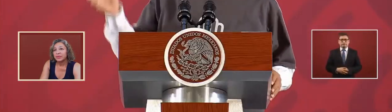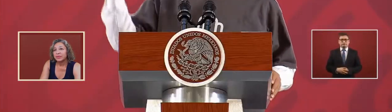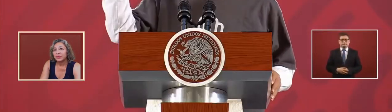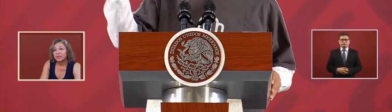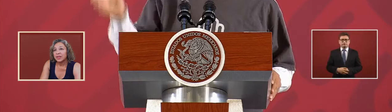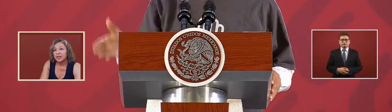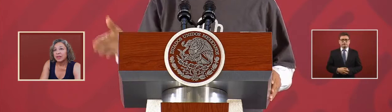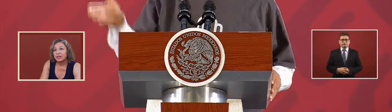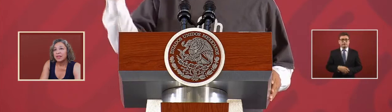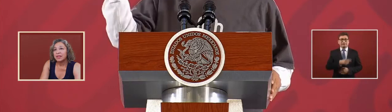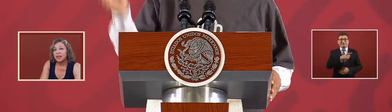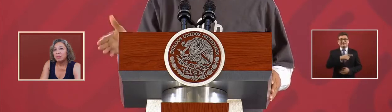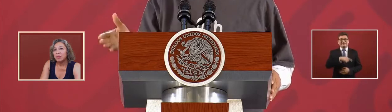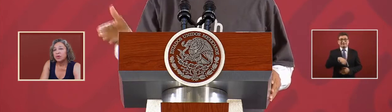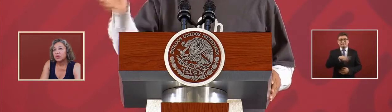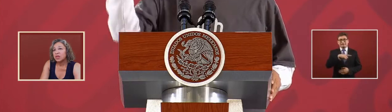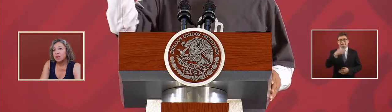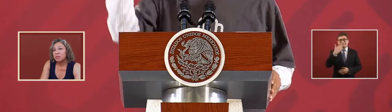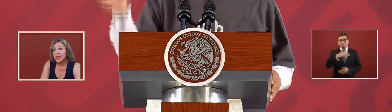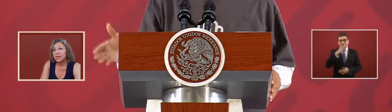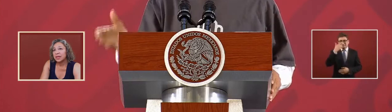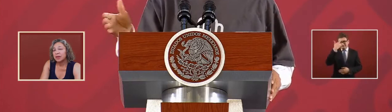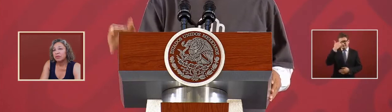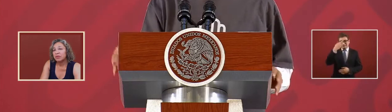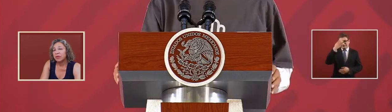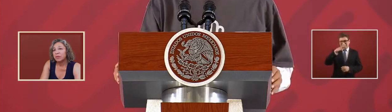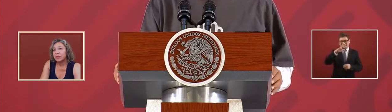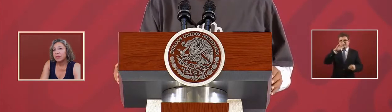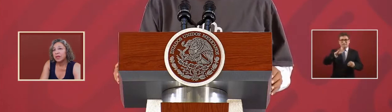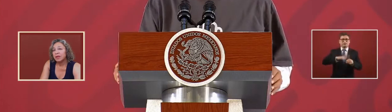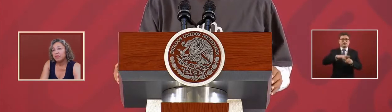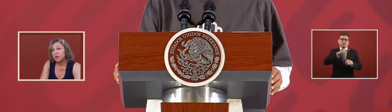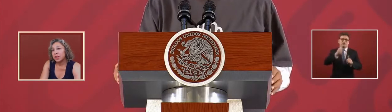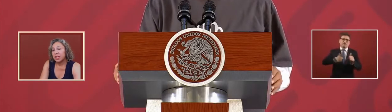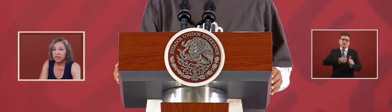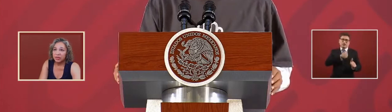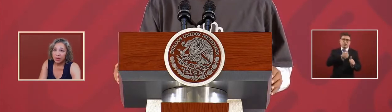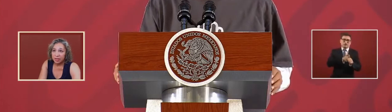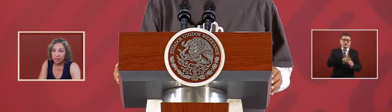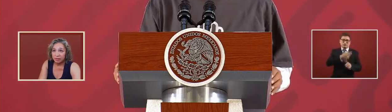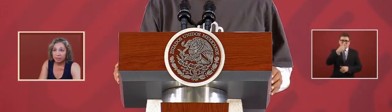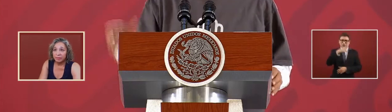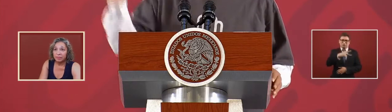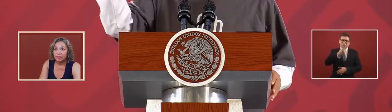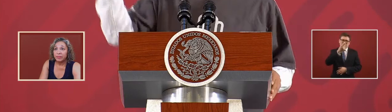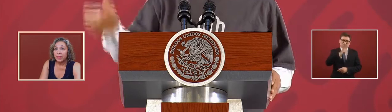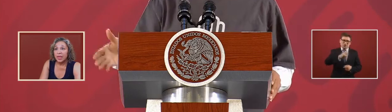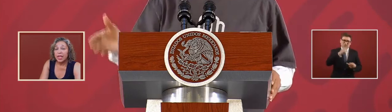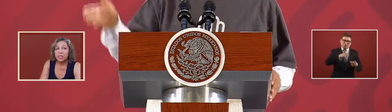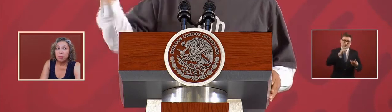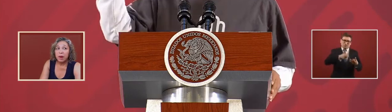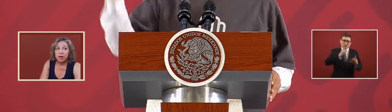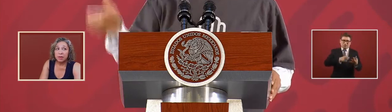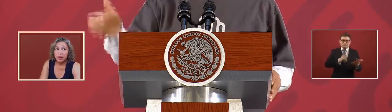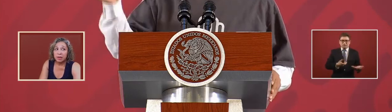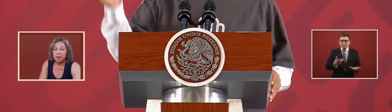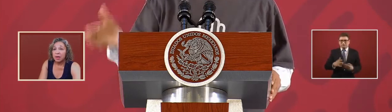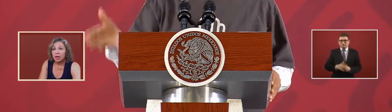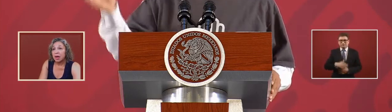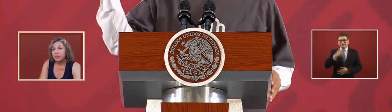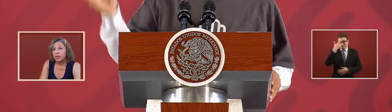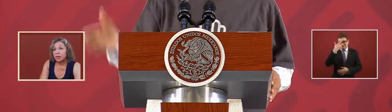that they imposed on mexico from the foreign countries it's part